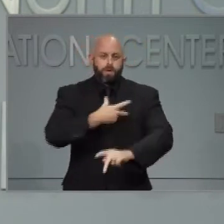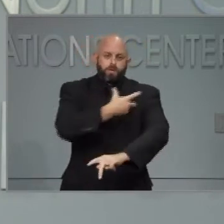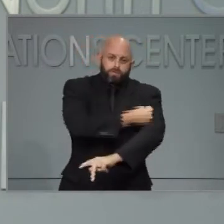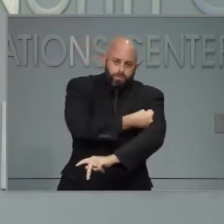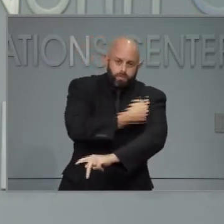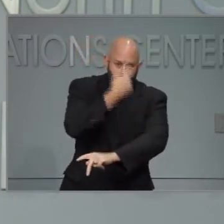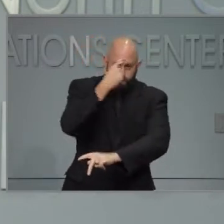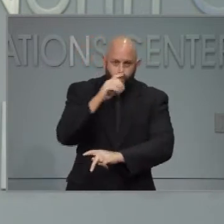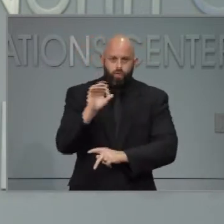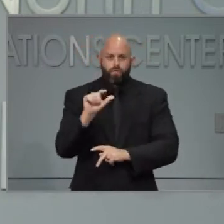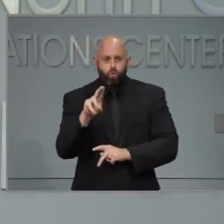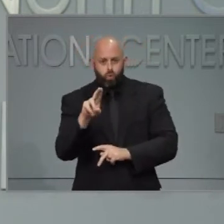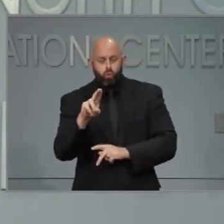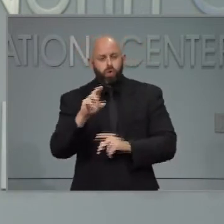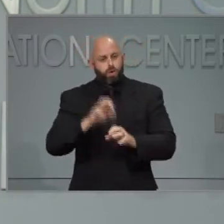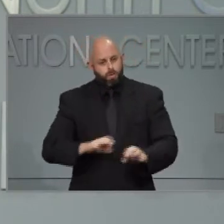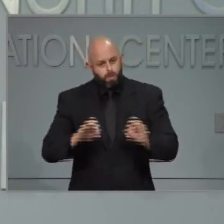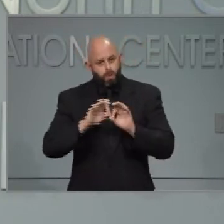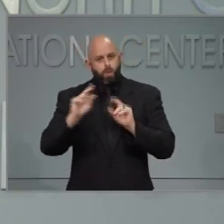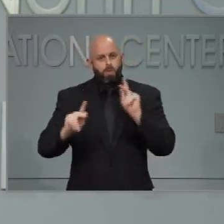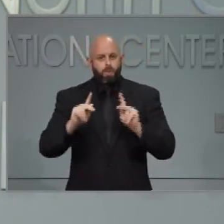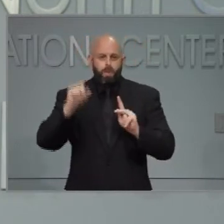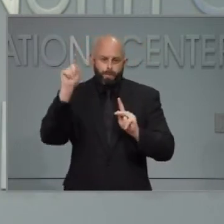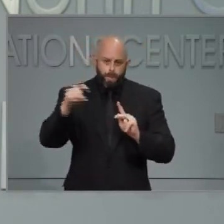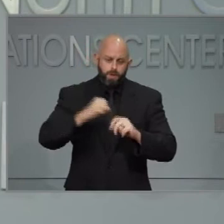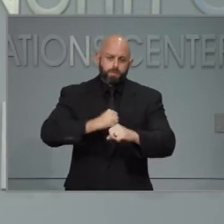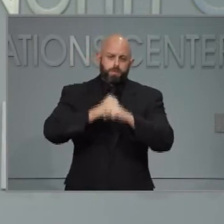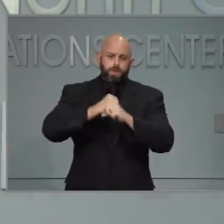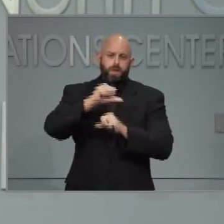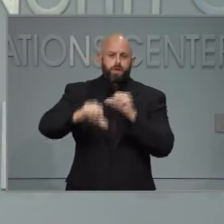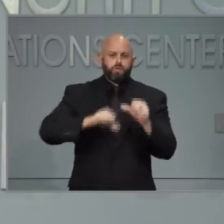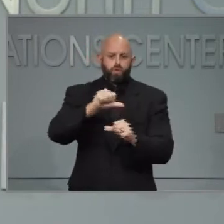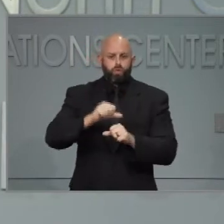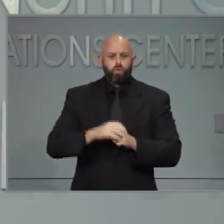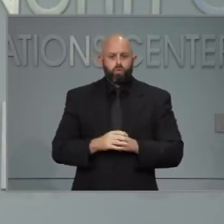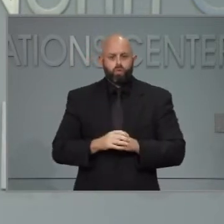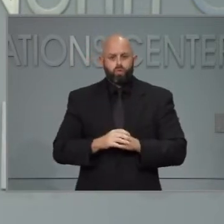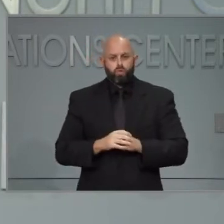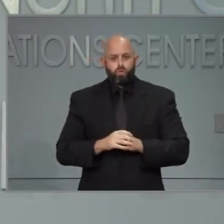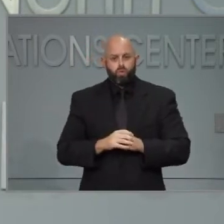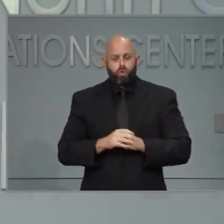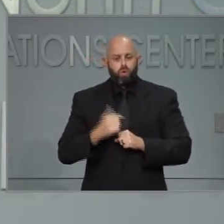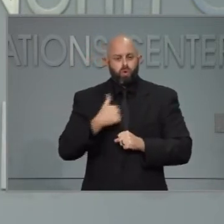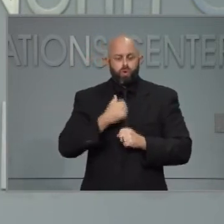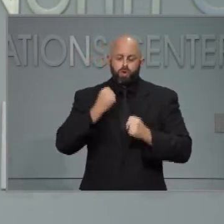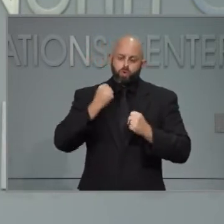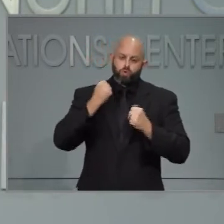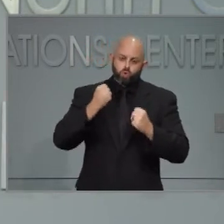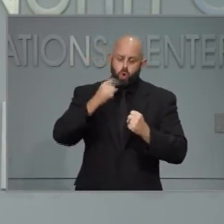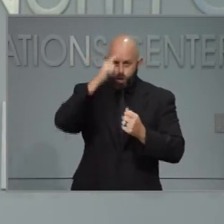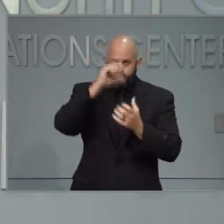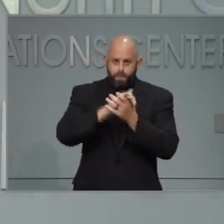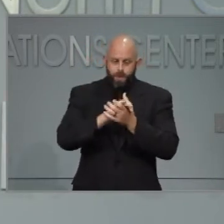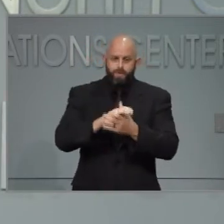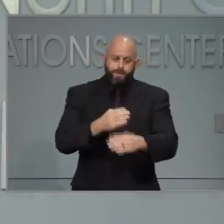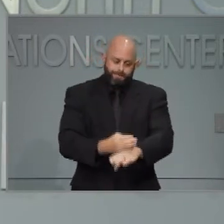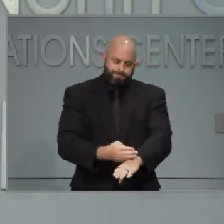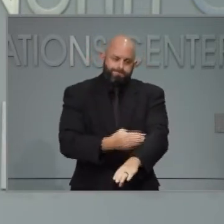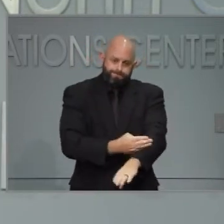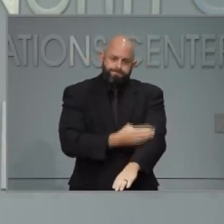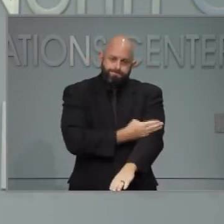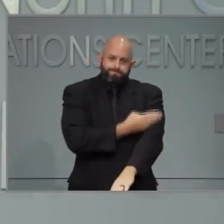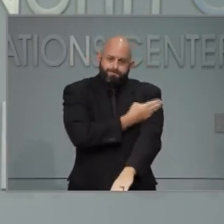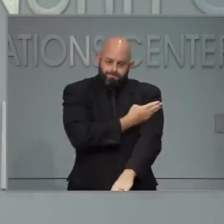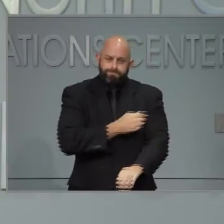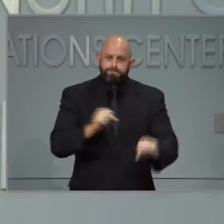other and take these steps to protect each other. We believe that things can continue to improve.